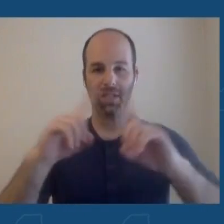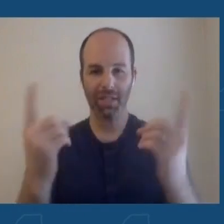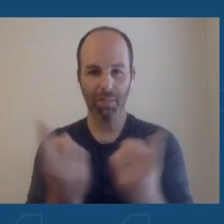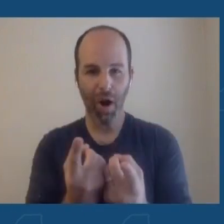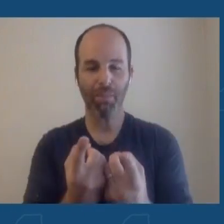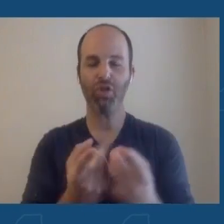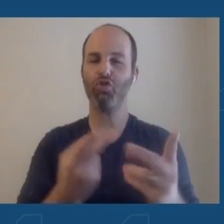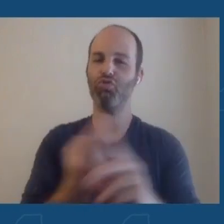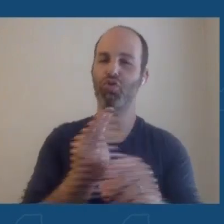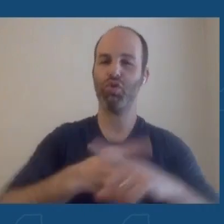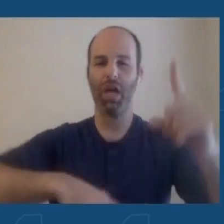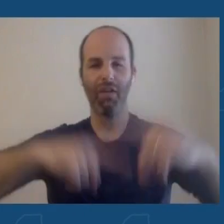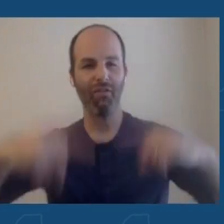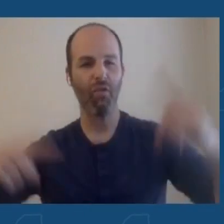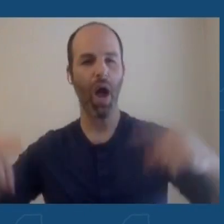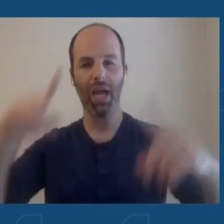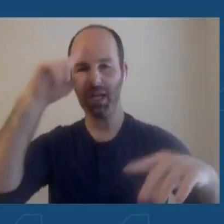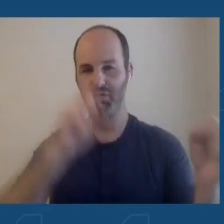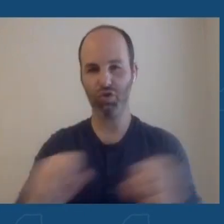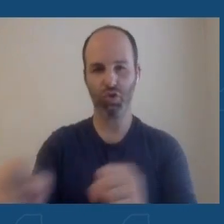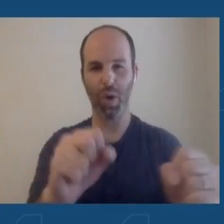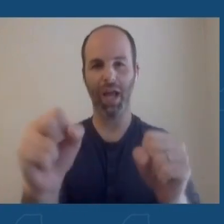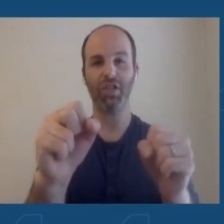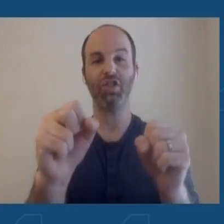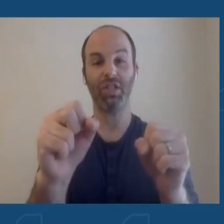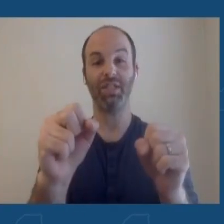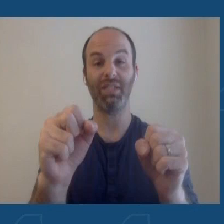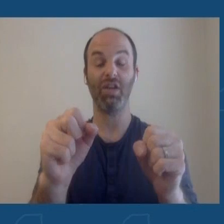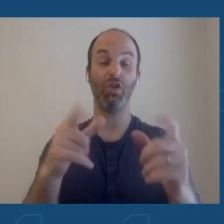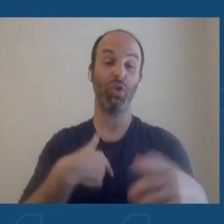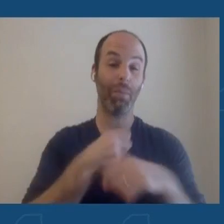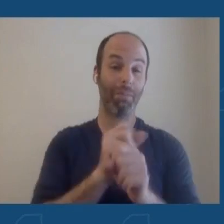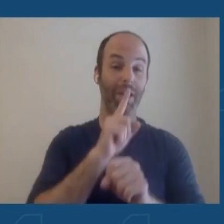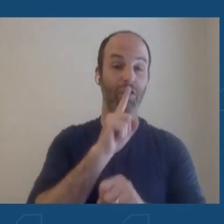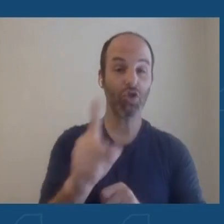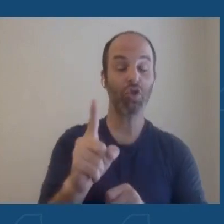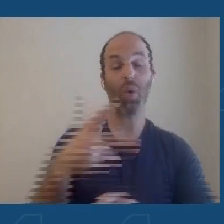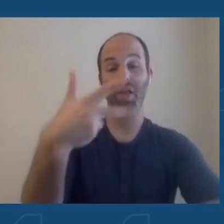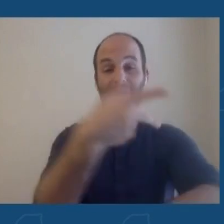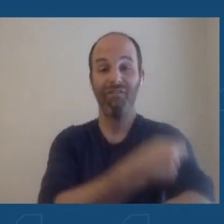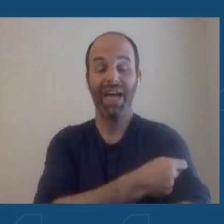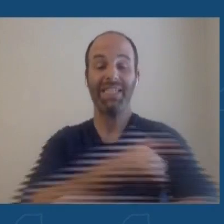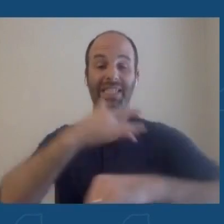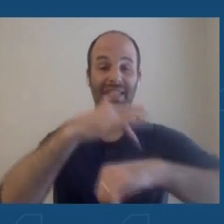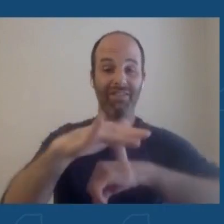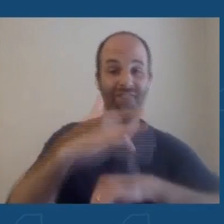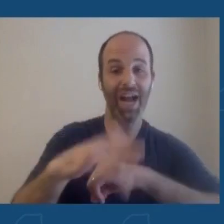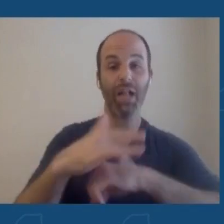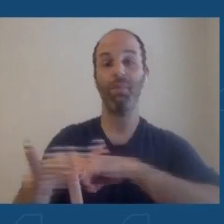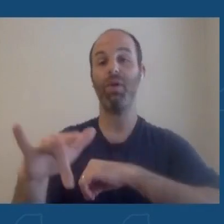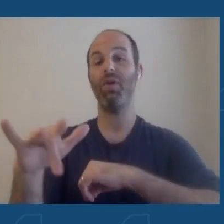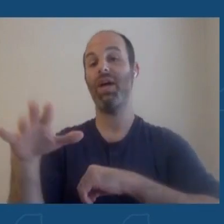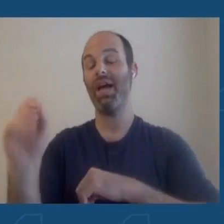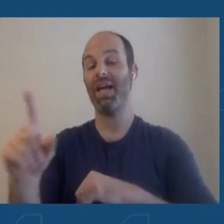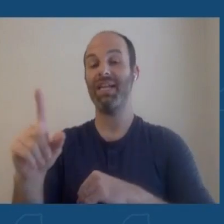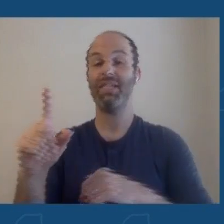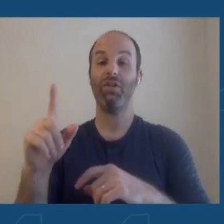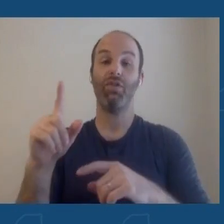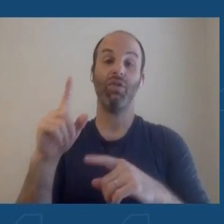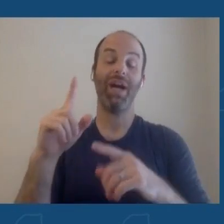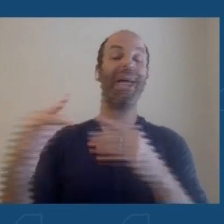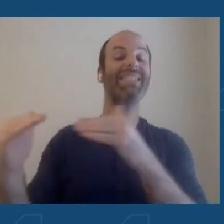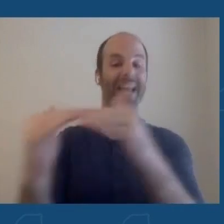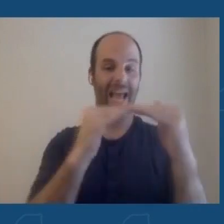variety of strategies to ensure the vaccine to made available and that it is made available in an equitable